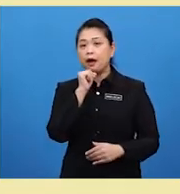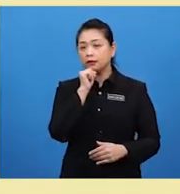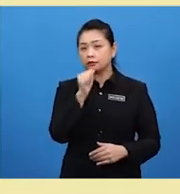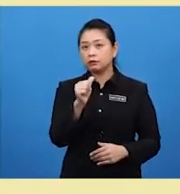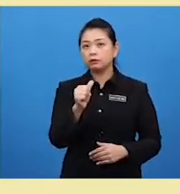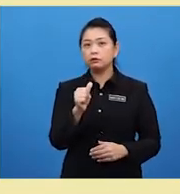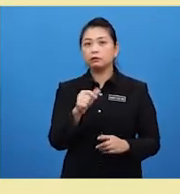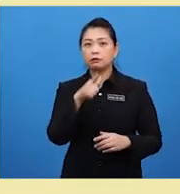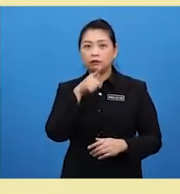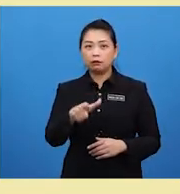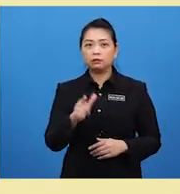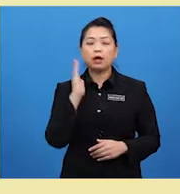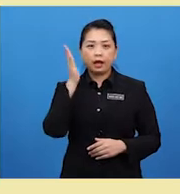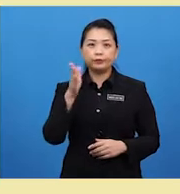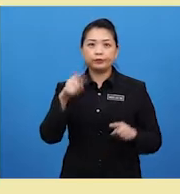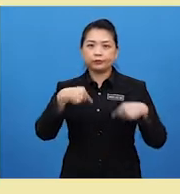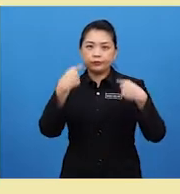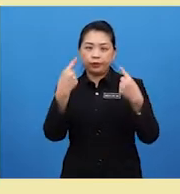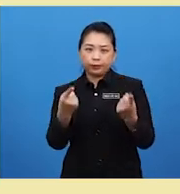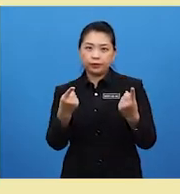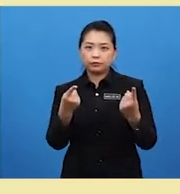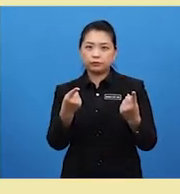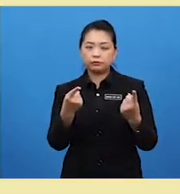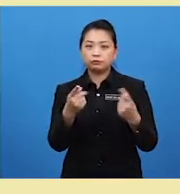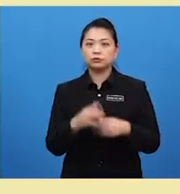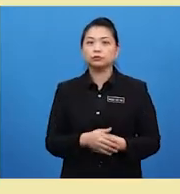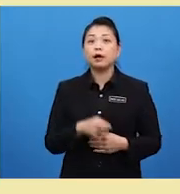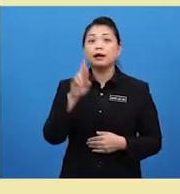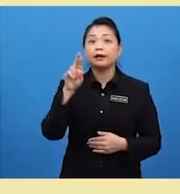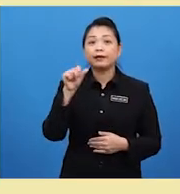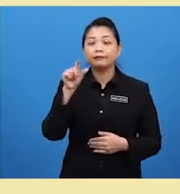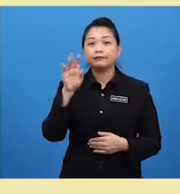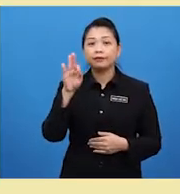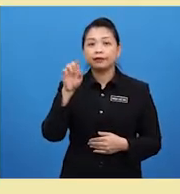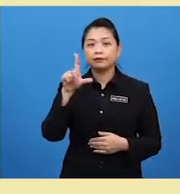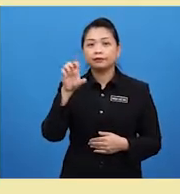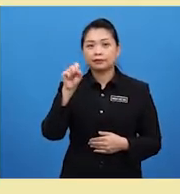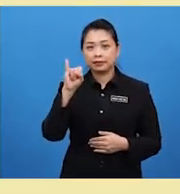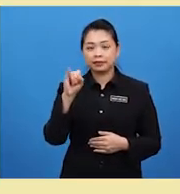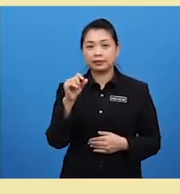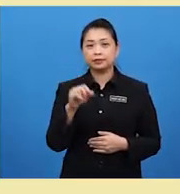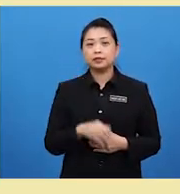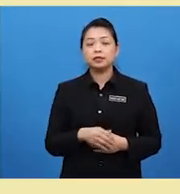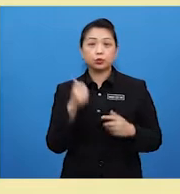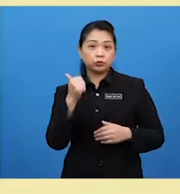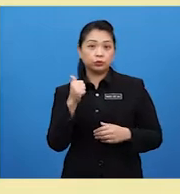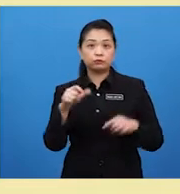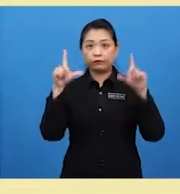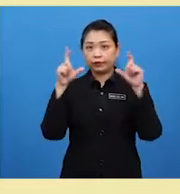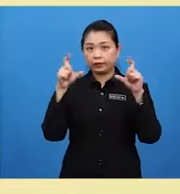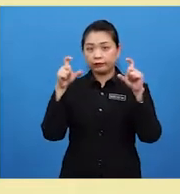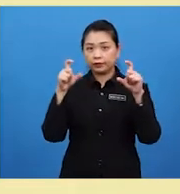I'd also be up for going to the Rafflesia Gallery There's a good photography